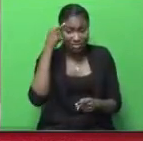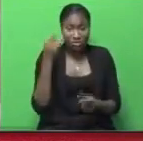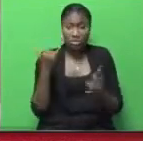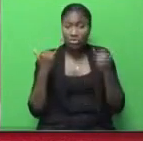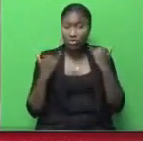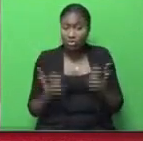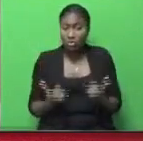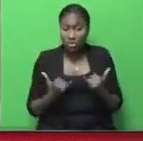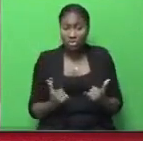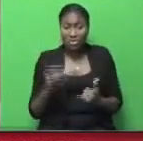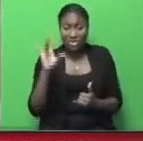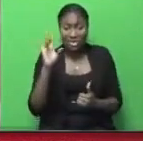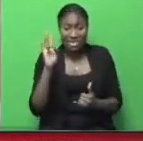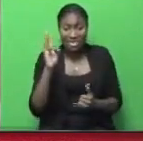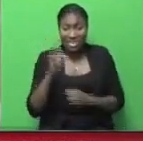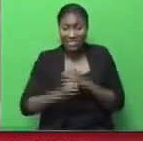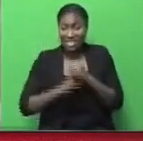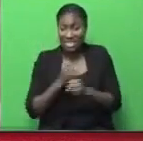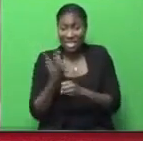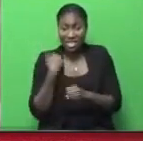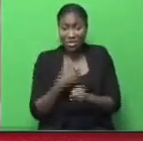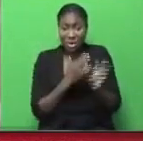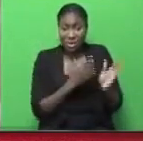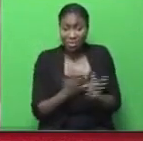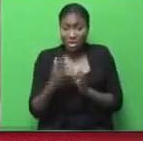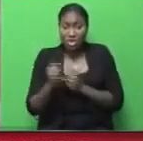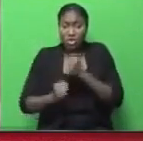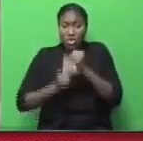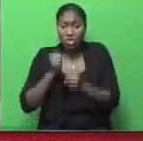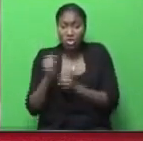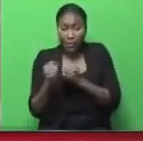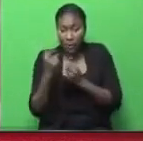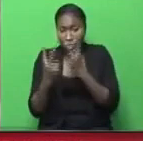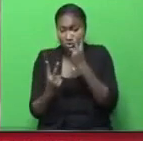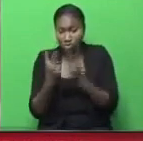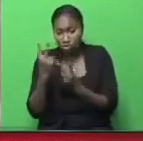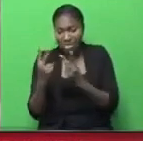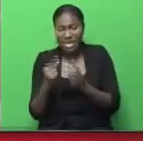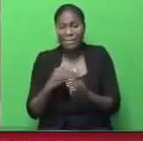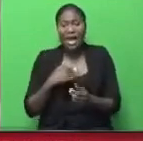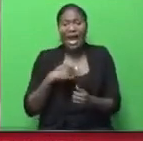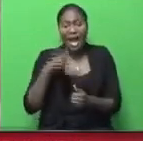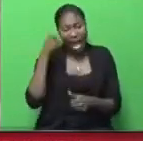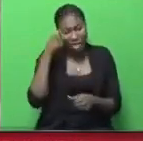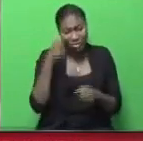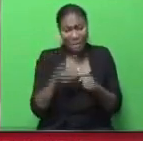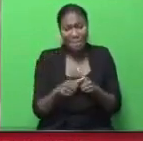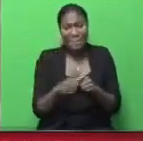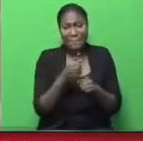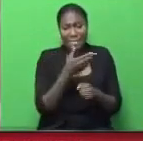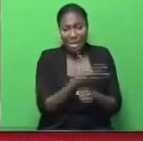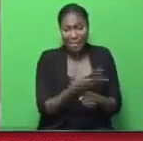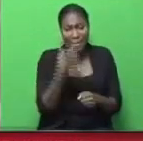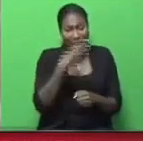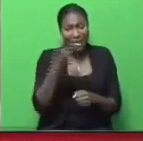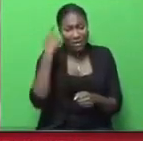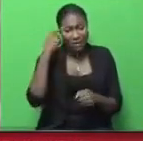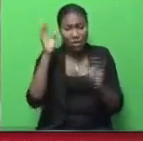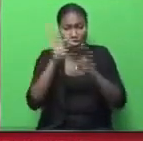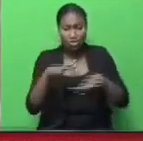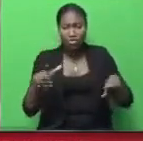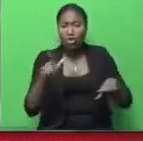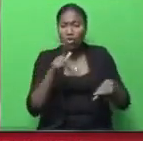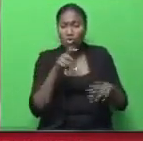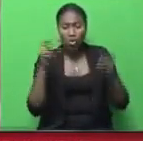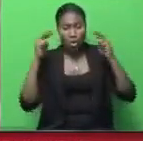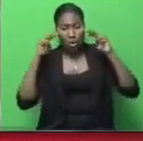after seven years for a master plan in sport tourism. And I just remind him and I correct the record for the children that are looking on